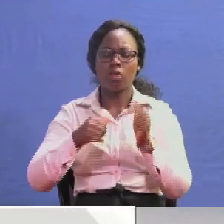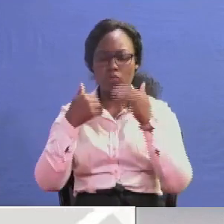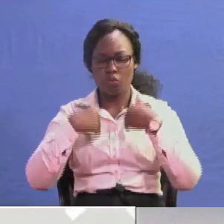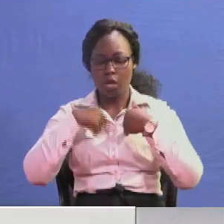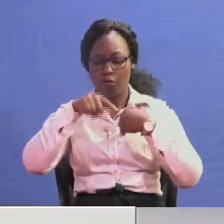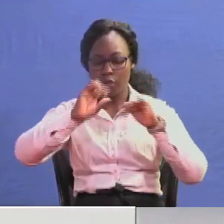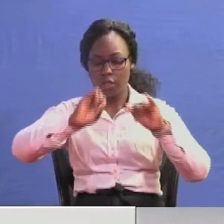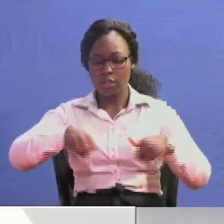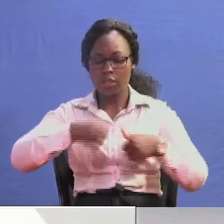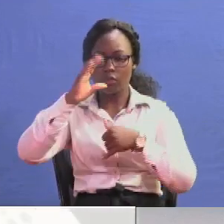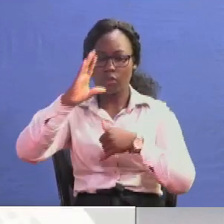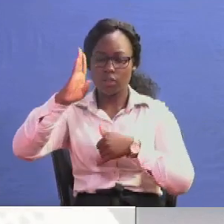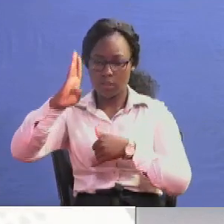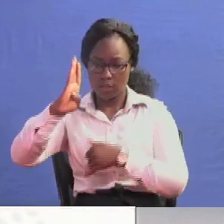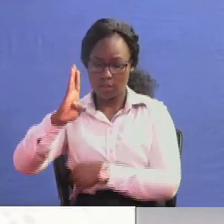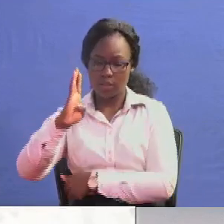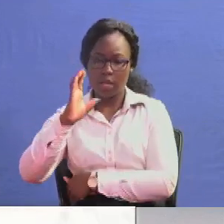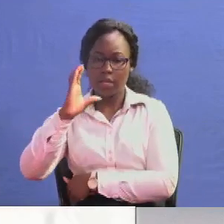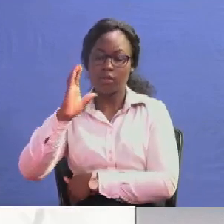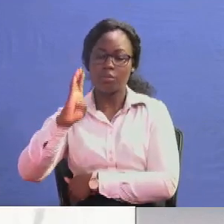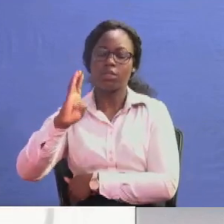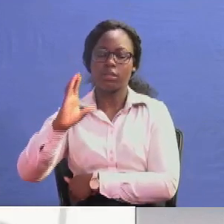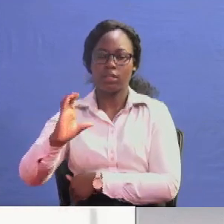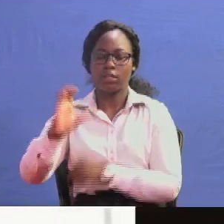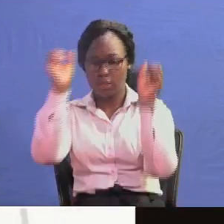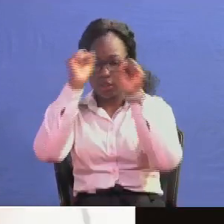uh competence-based curriculum system of education